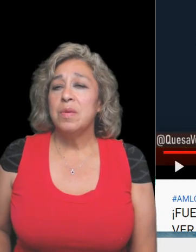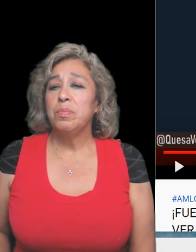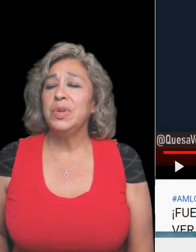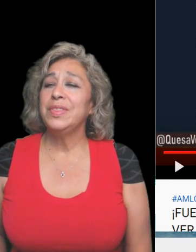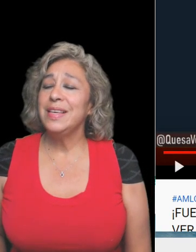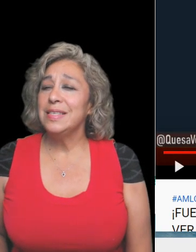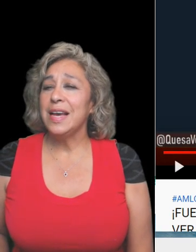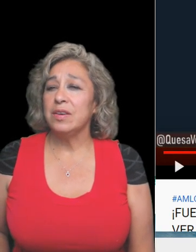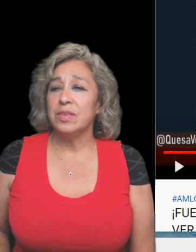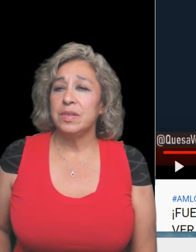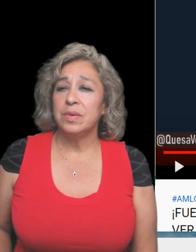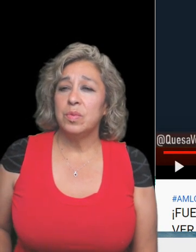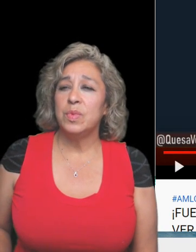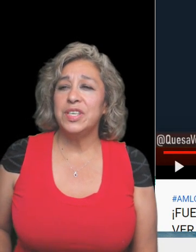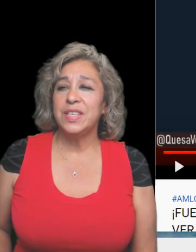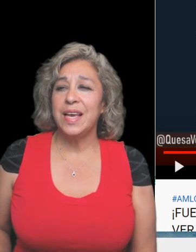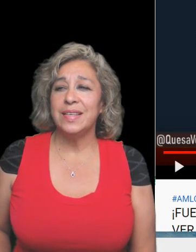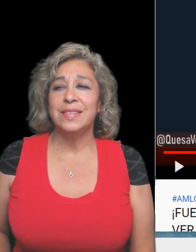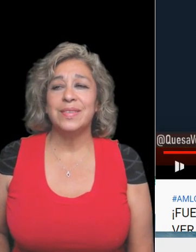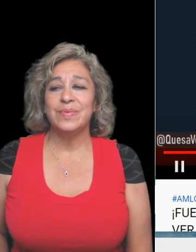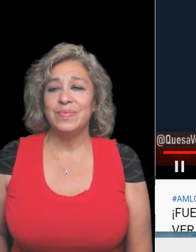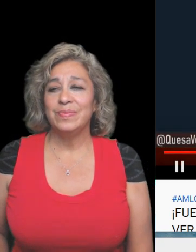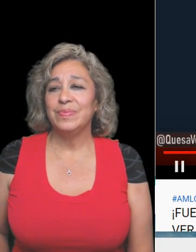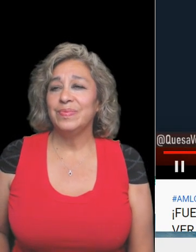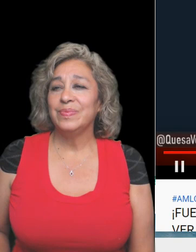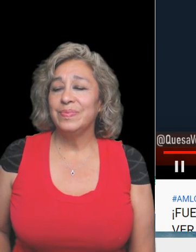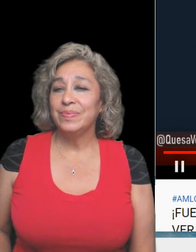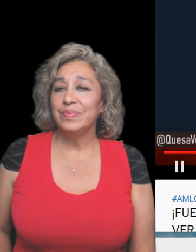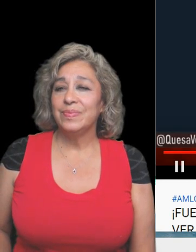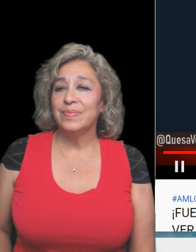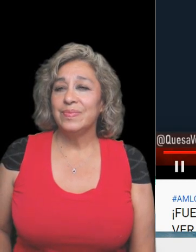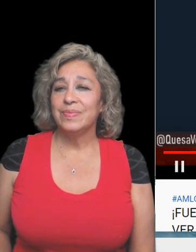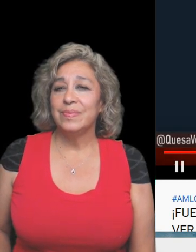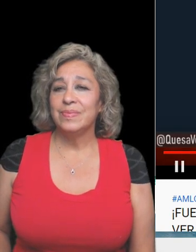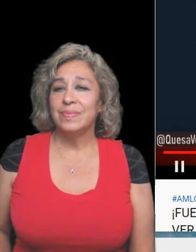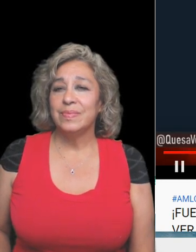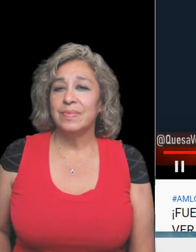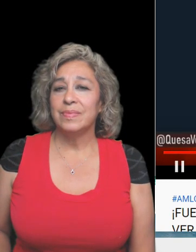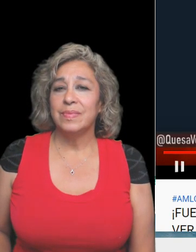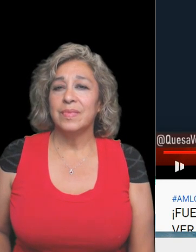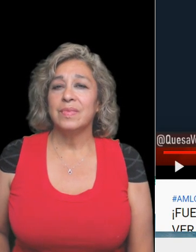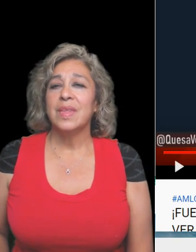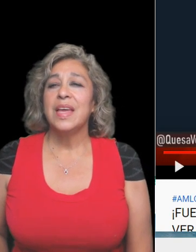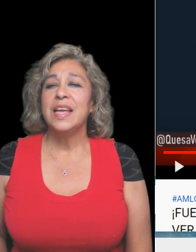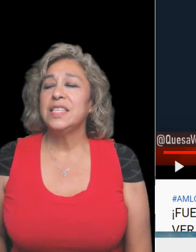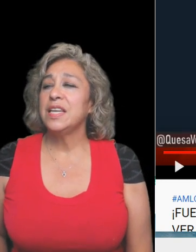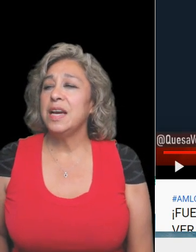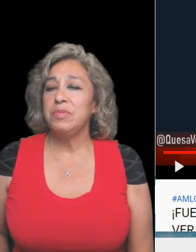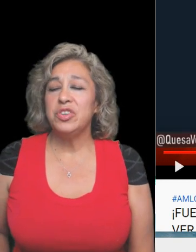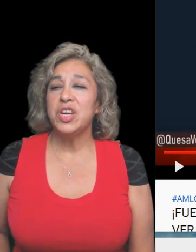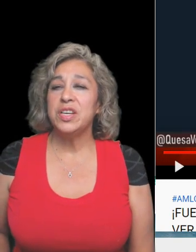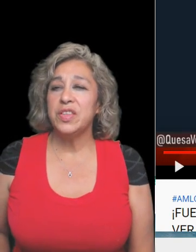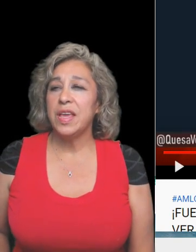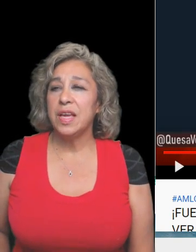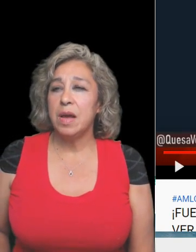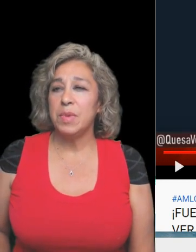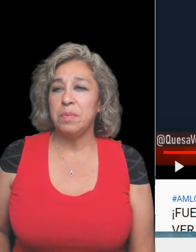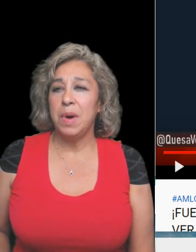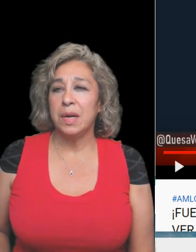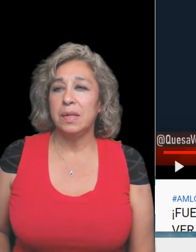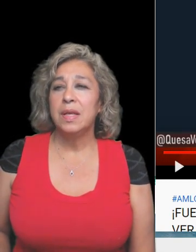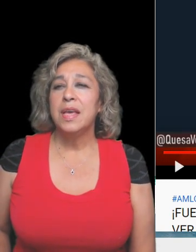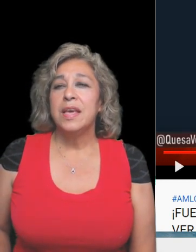que dice put this out which says si es tiempo de cambiar el modelo económico it's time to change the